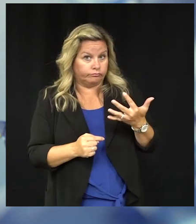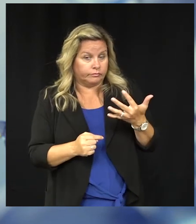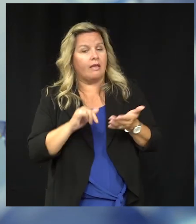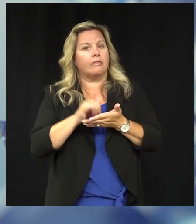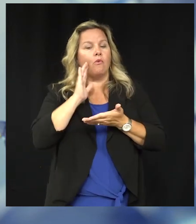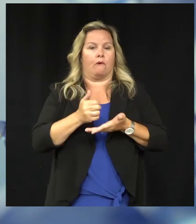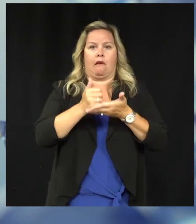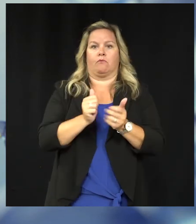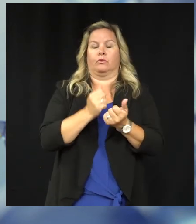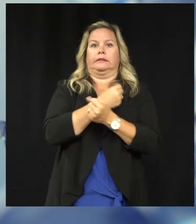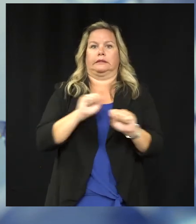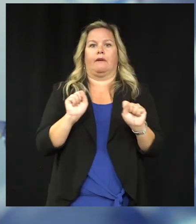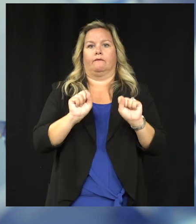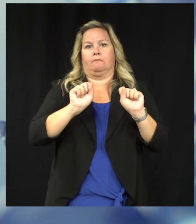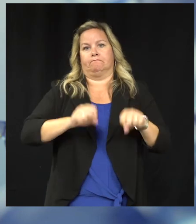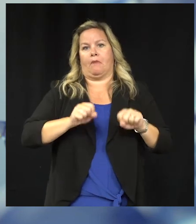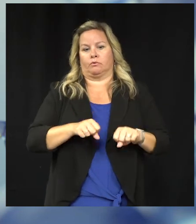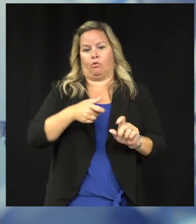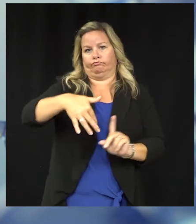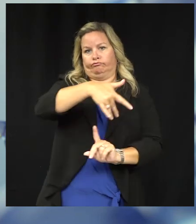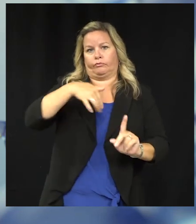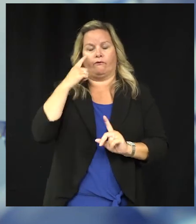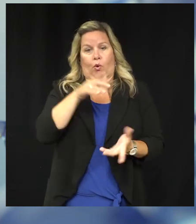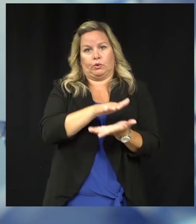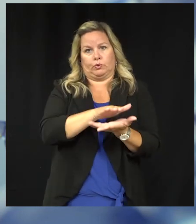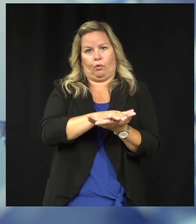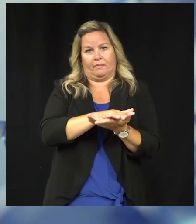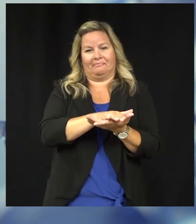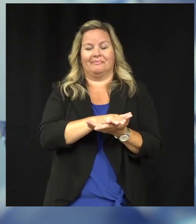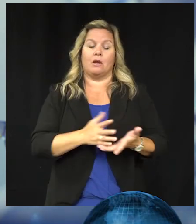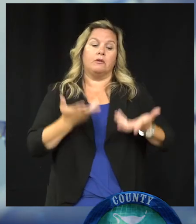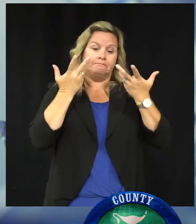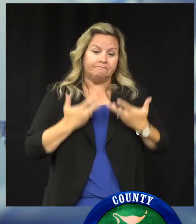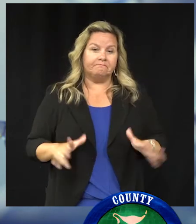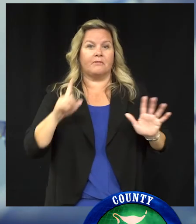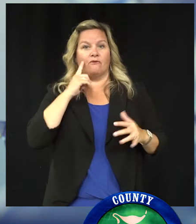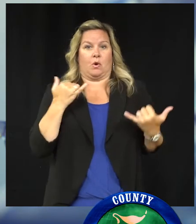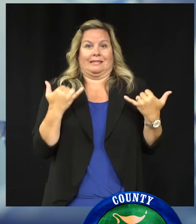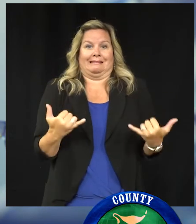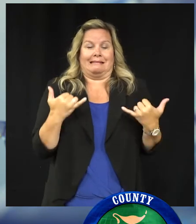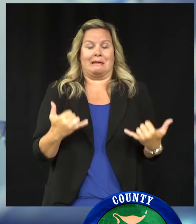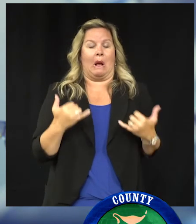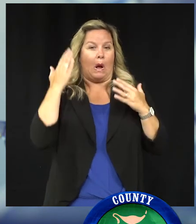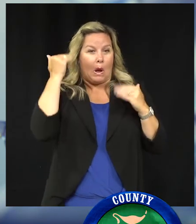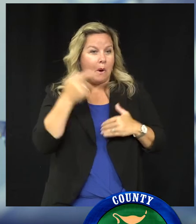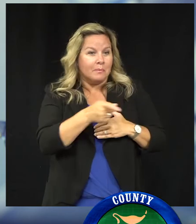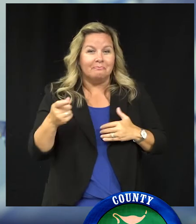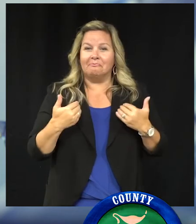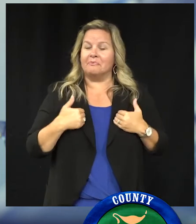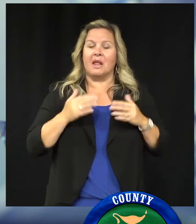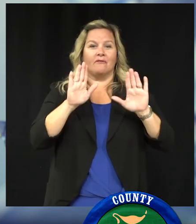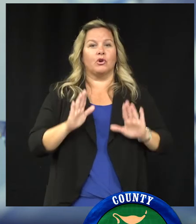our schools as safe as possible this coming school year. So that's all for today's report. I hope you all have a great